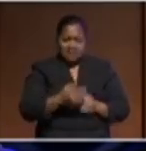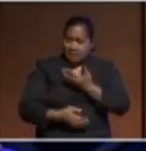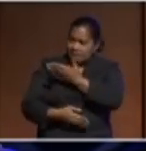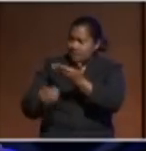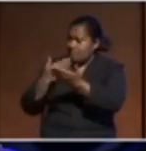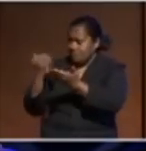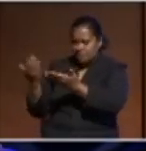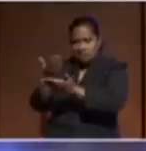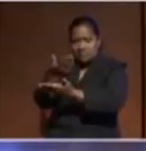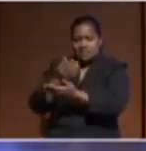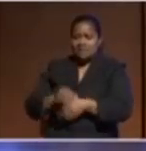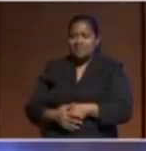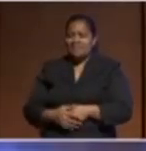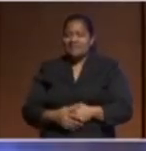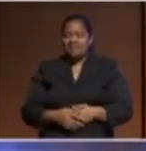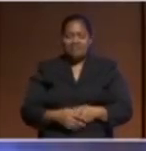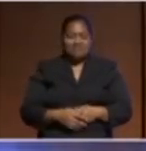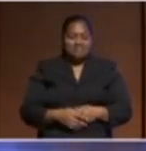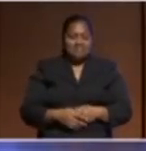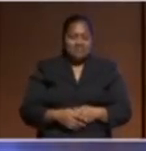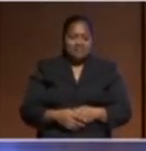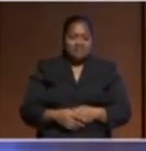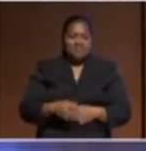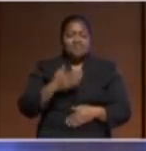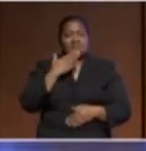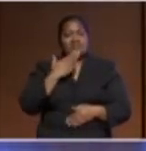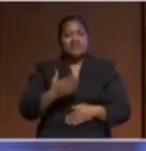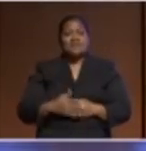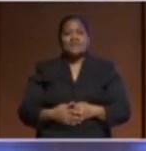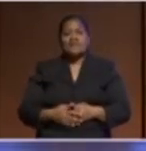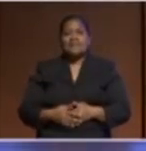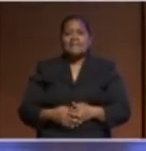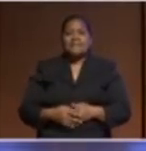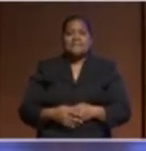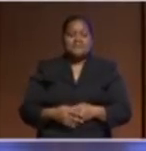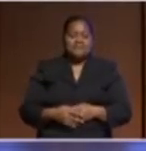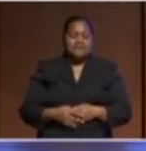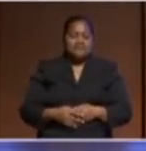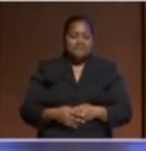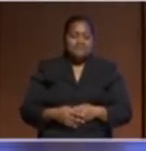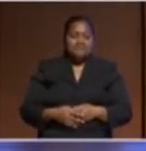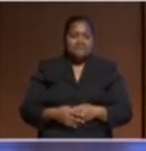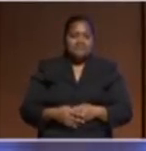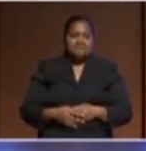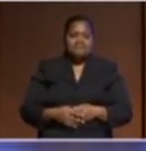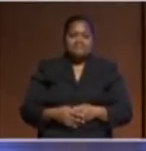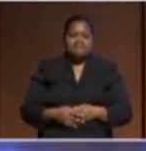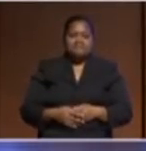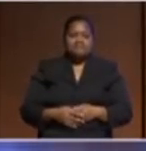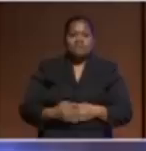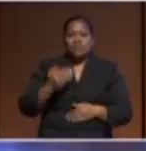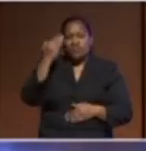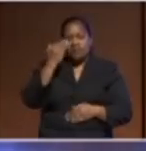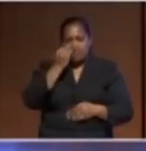with that issue thank you I'll just briefly say a little bit about it but I know my